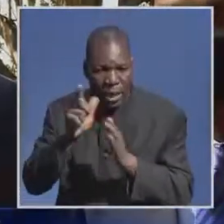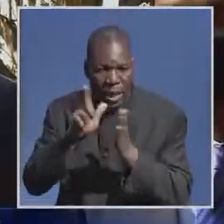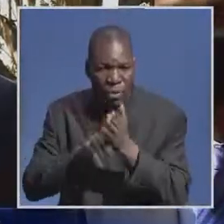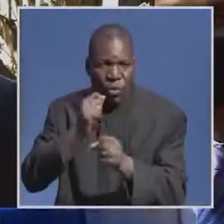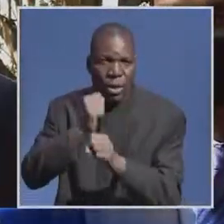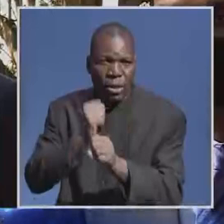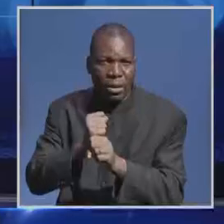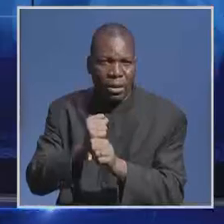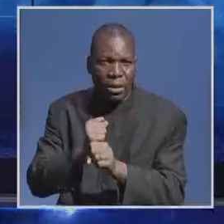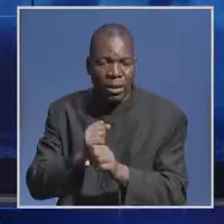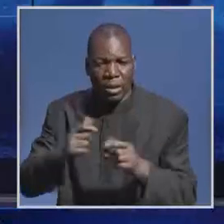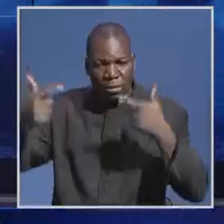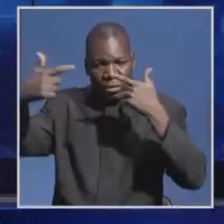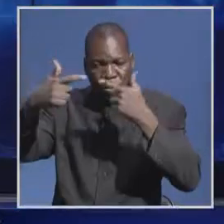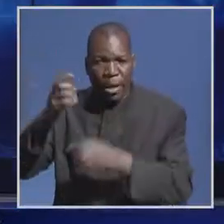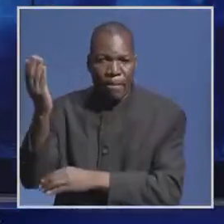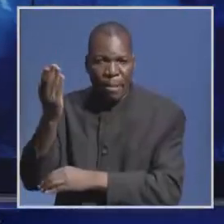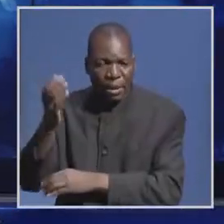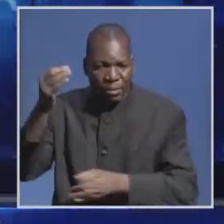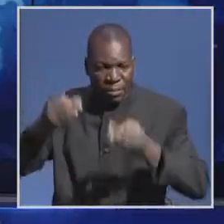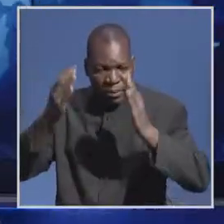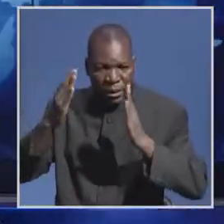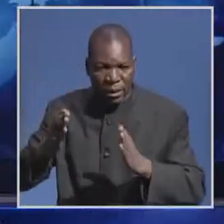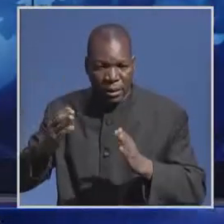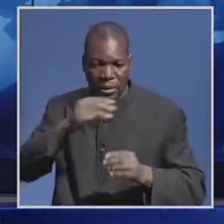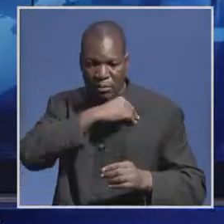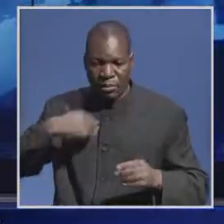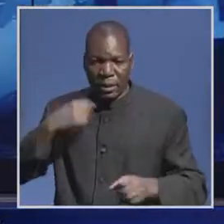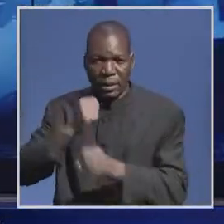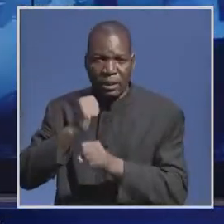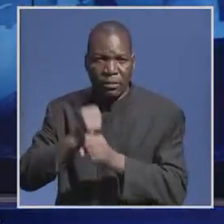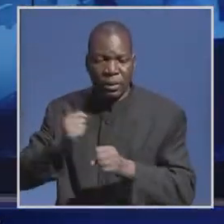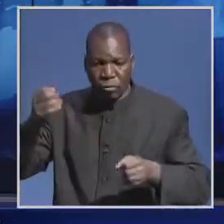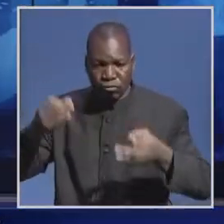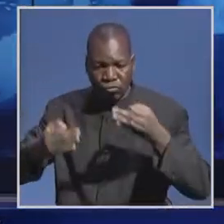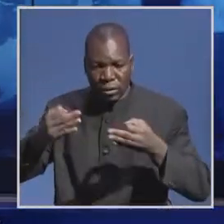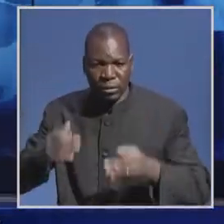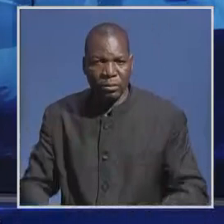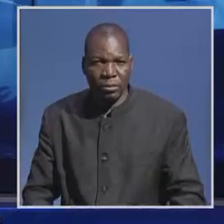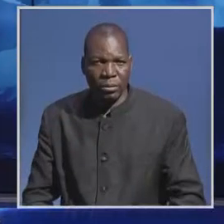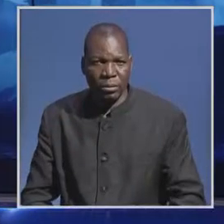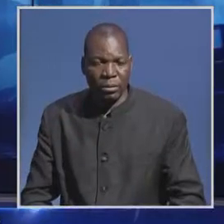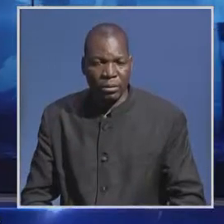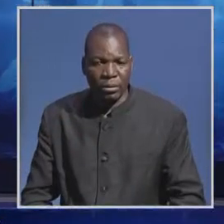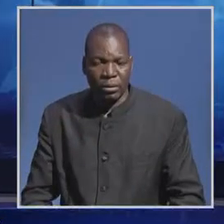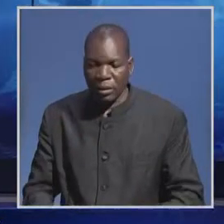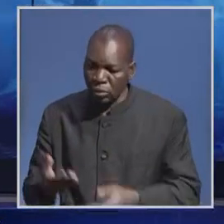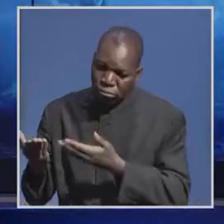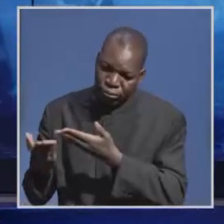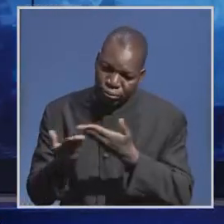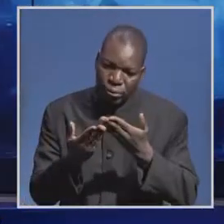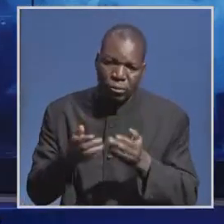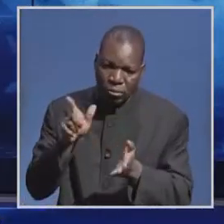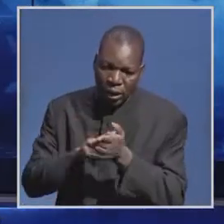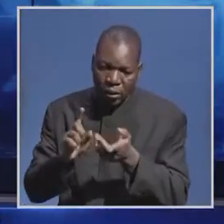Malila's virtual inaugural address to the adjudicators and auxiliary members of staff in the judiciary. The inaugural address has been released to ZMBC News